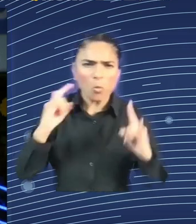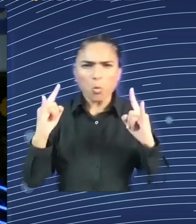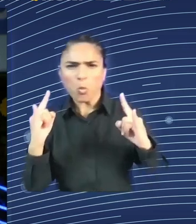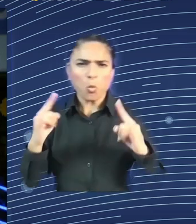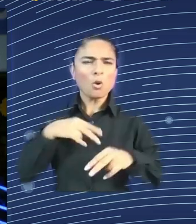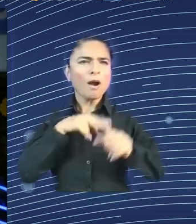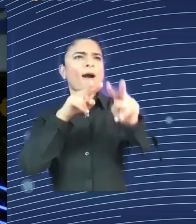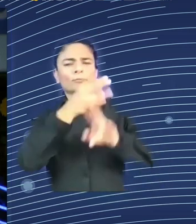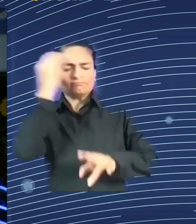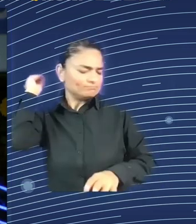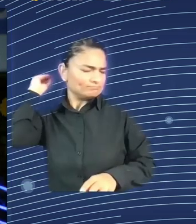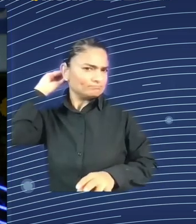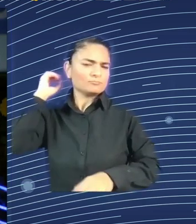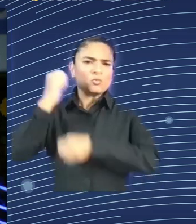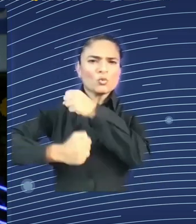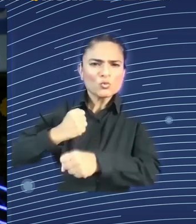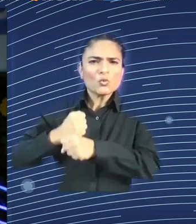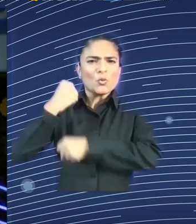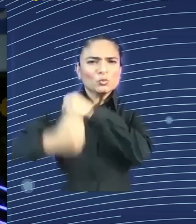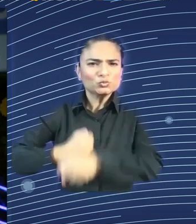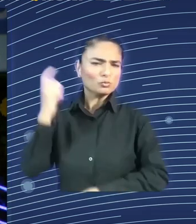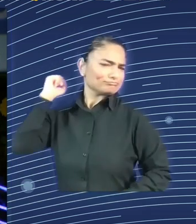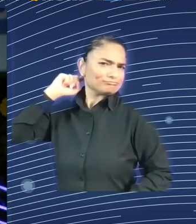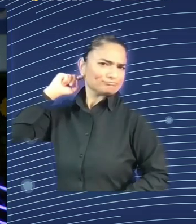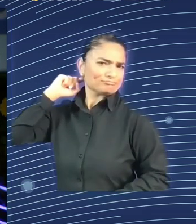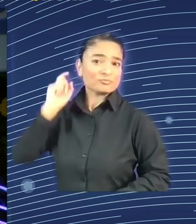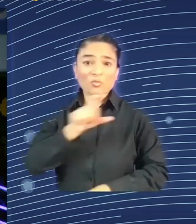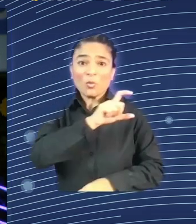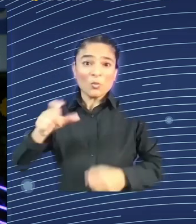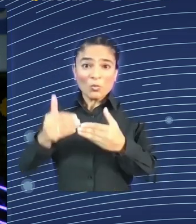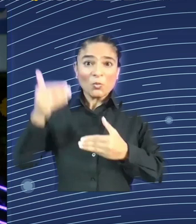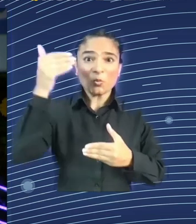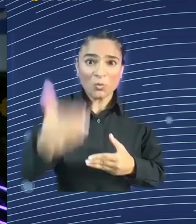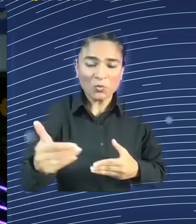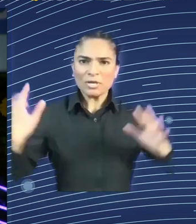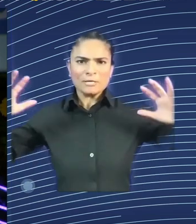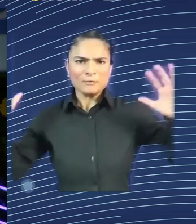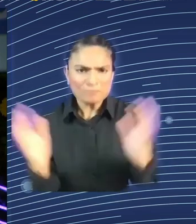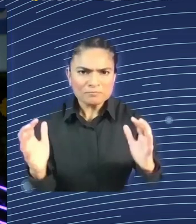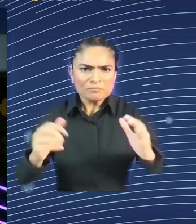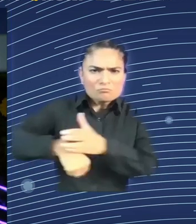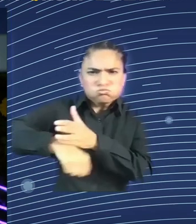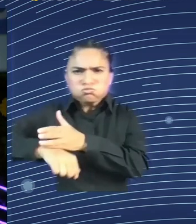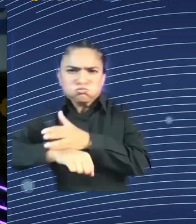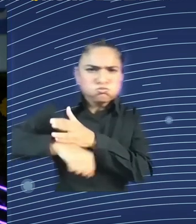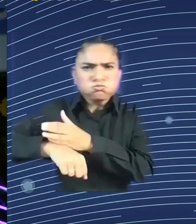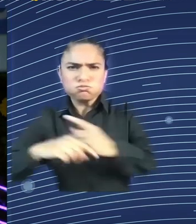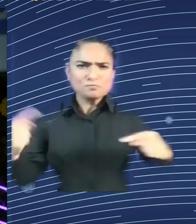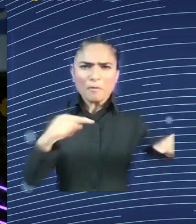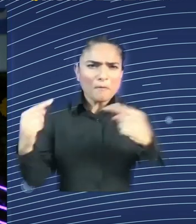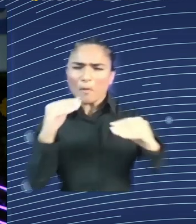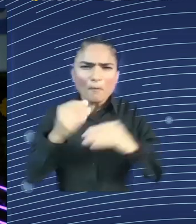And sometimes I get the impression that people commenting about technology and jobs have as much